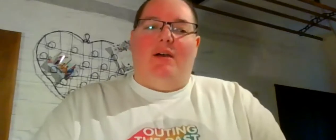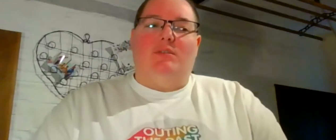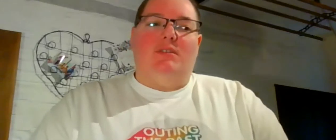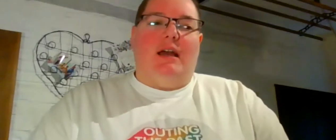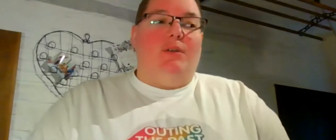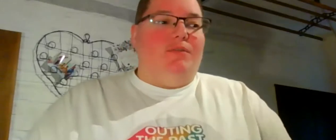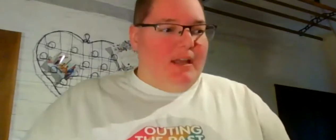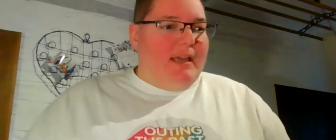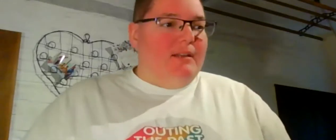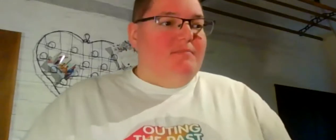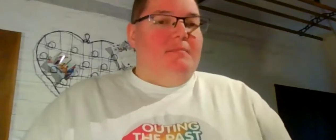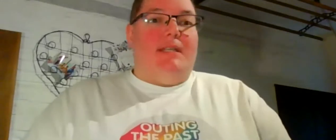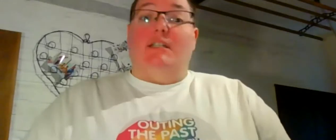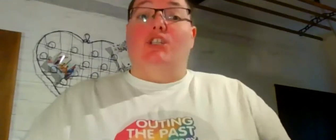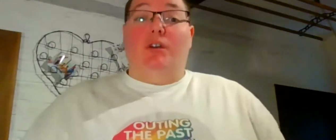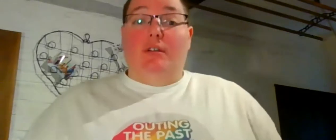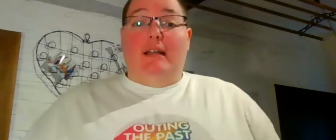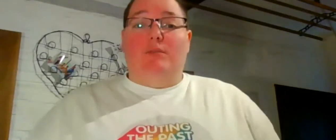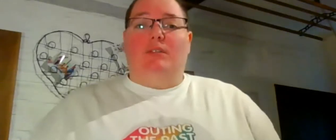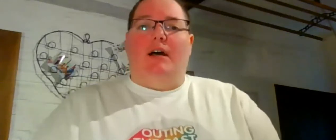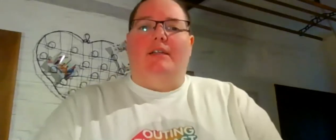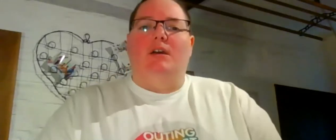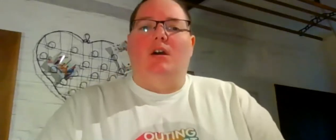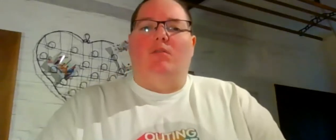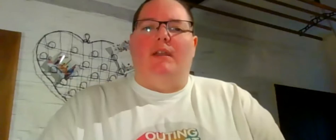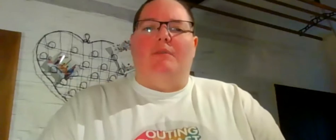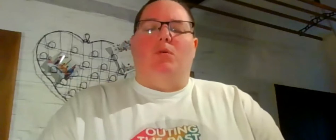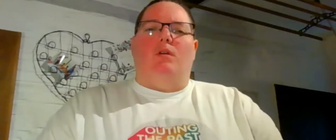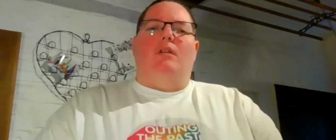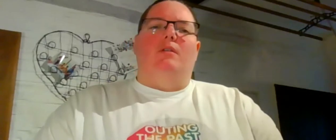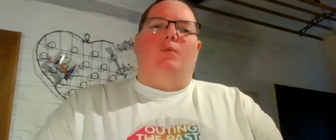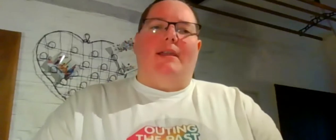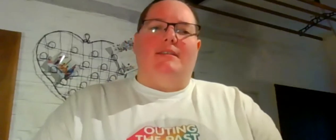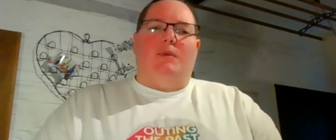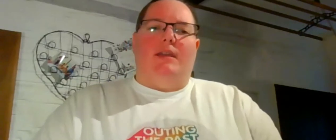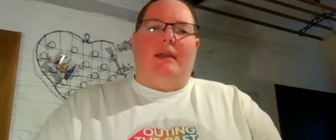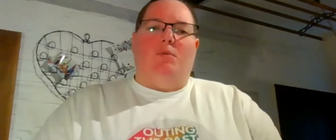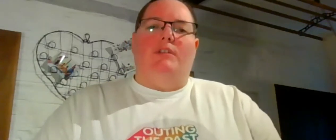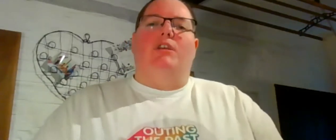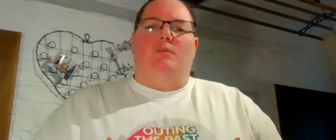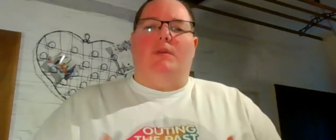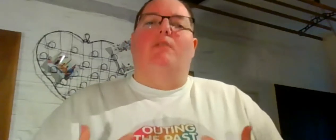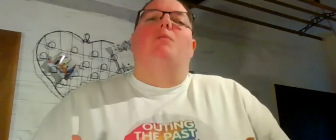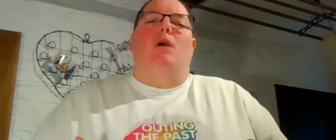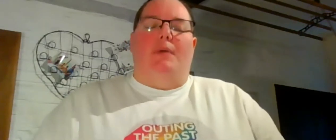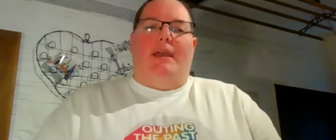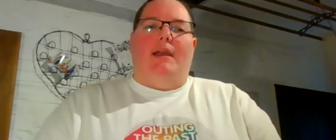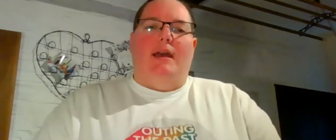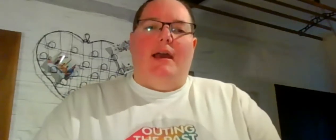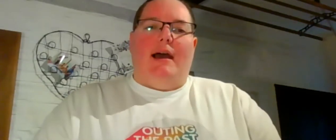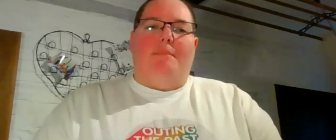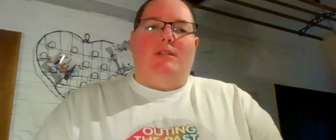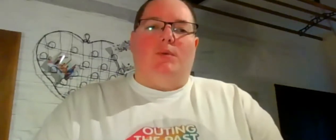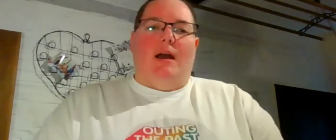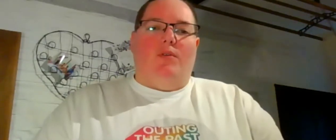about how you're feeling, potentially journal outside or really important ways that we can get more in tune with our own wellbeing